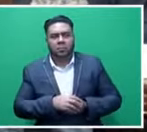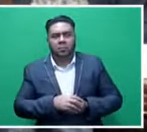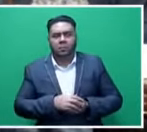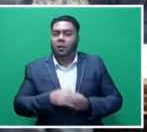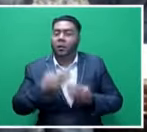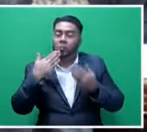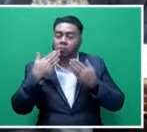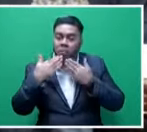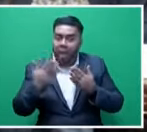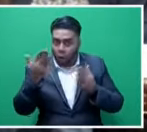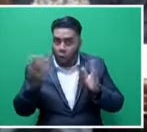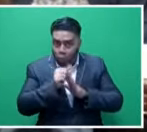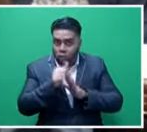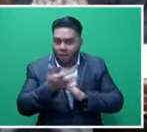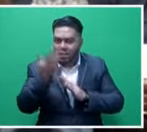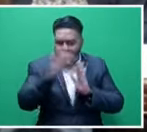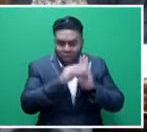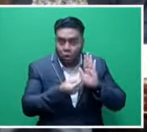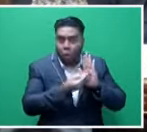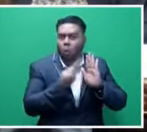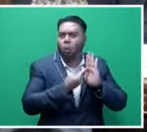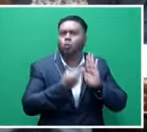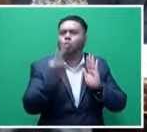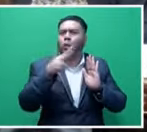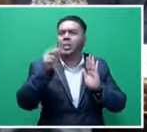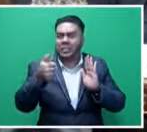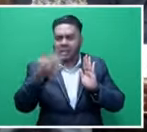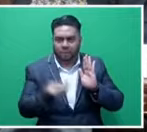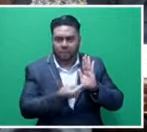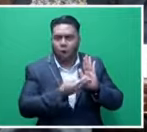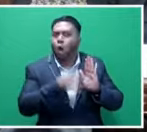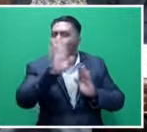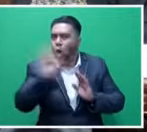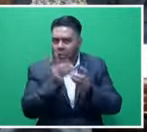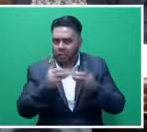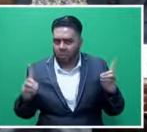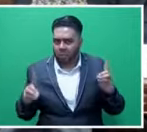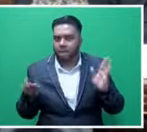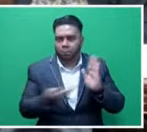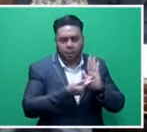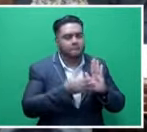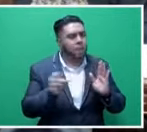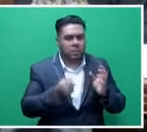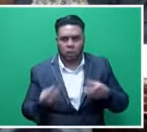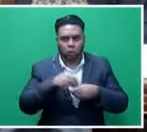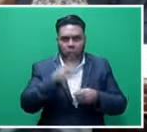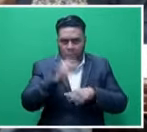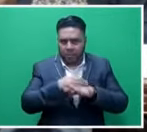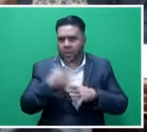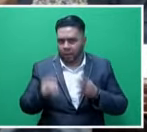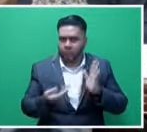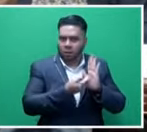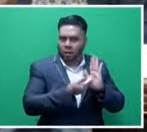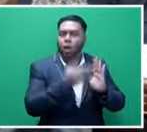also section 26, which is the non-discriminatory provision in the constitution. I think, Mr.